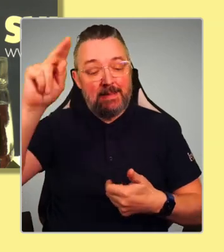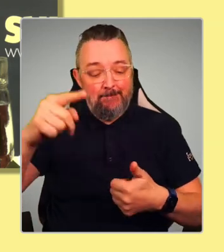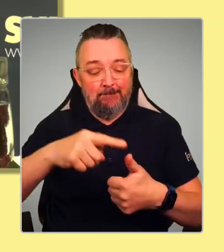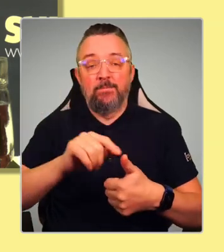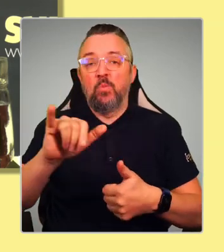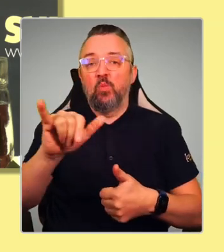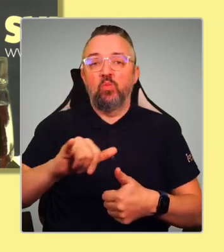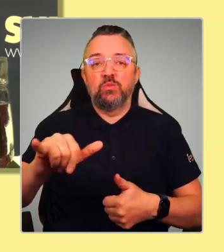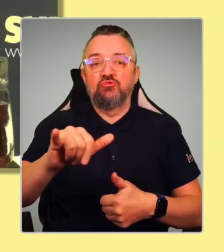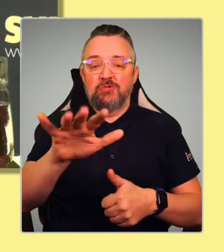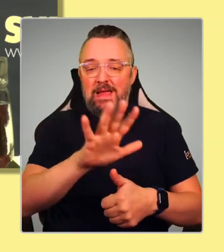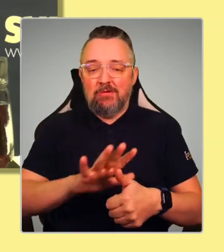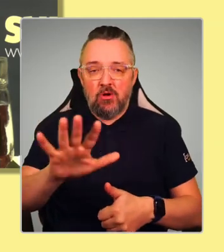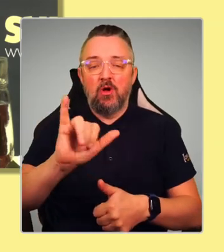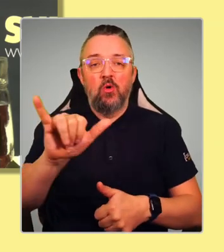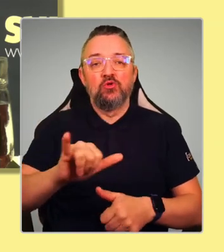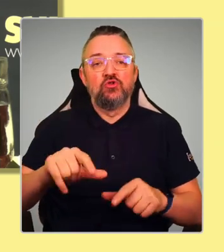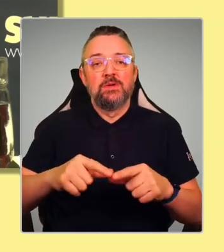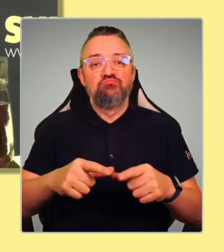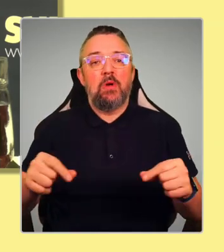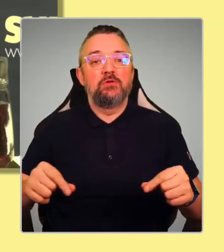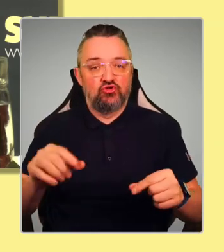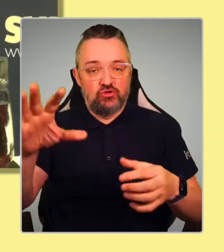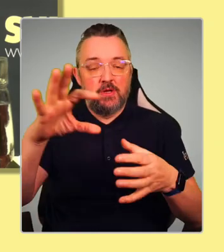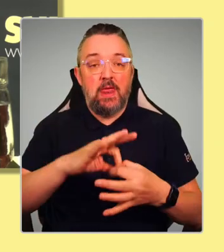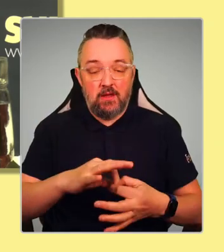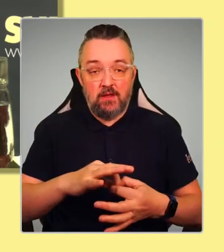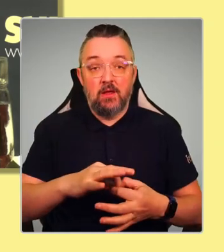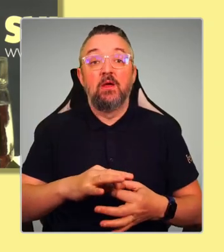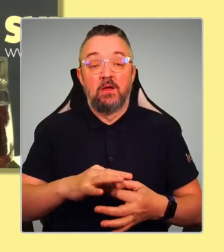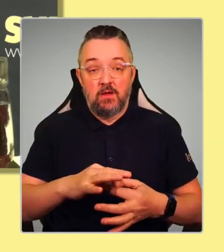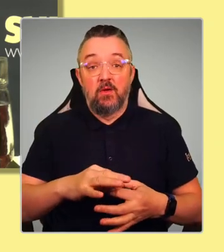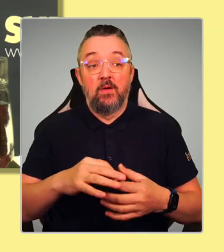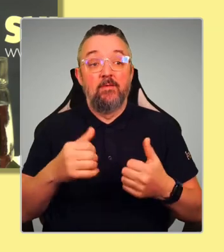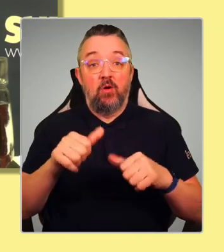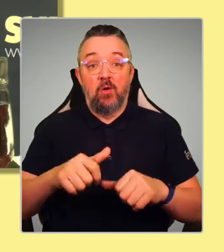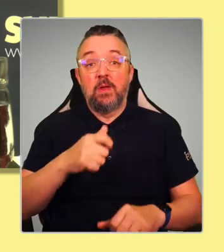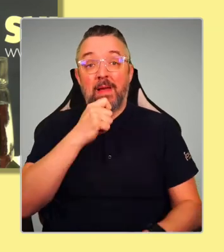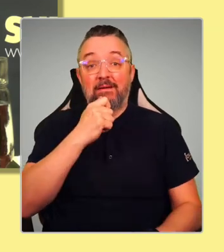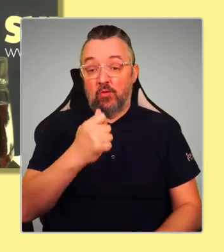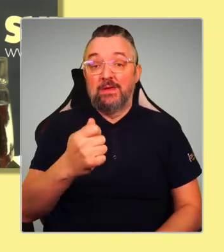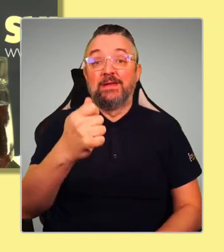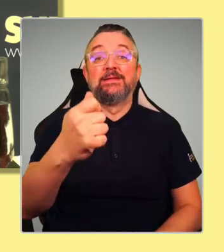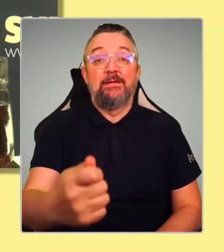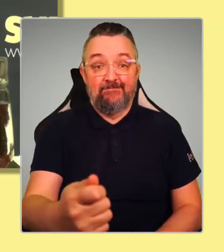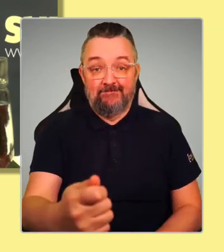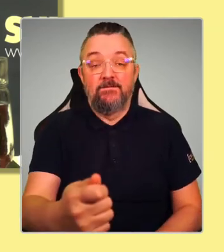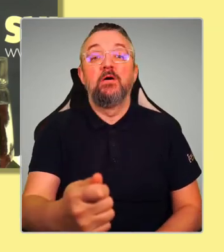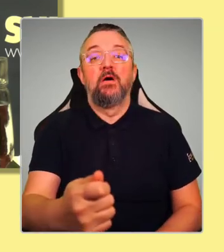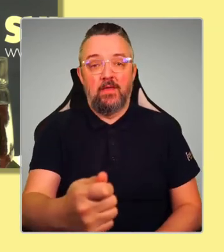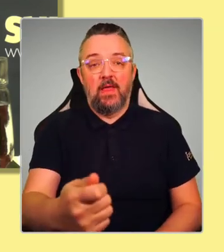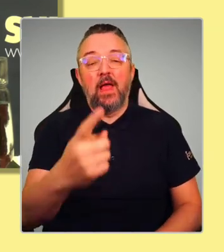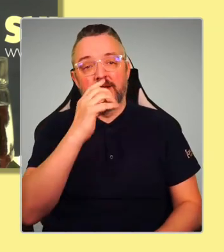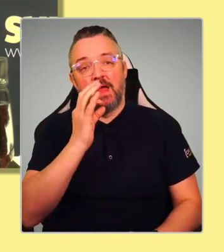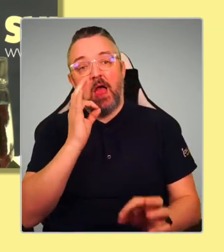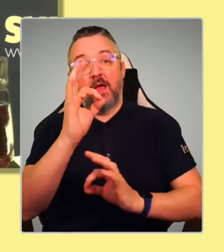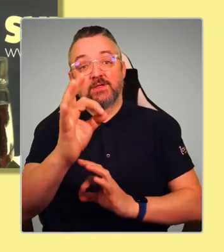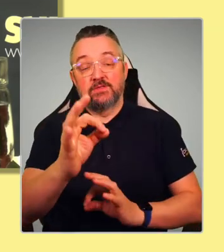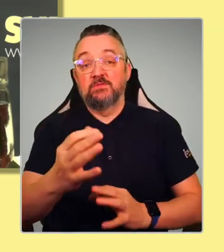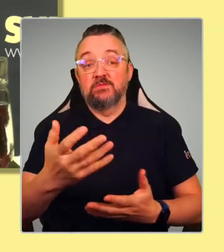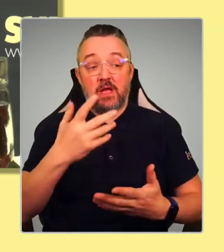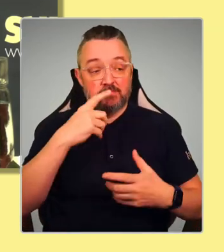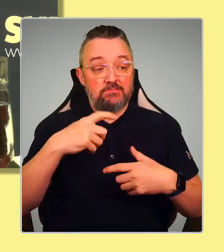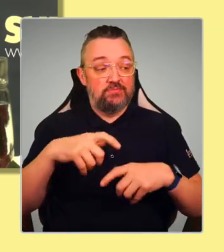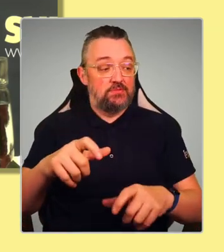you're from. And please wait until the mic gets to you. With that all said, let's get going. And